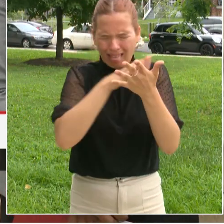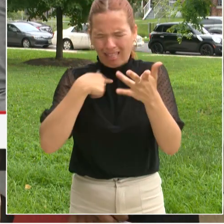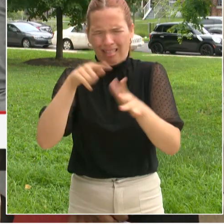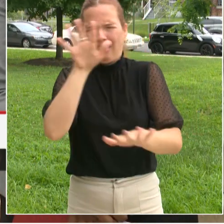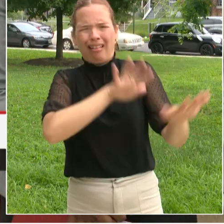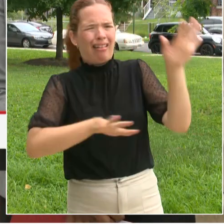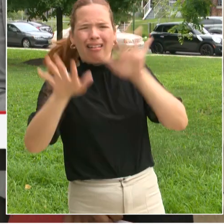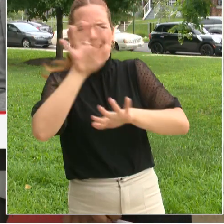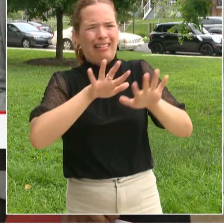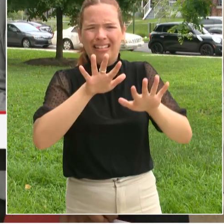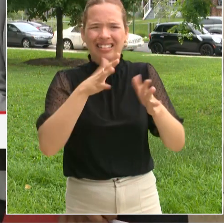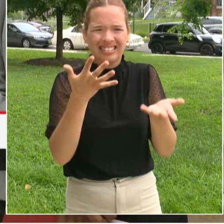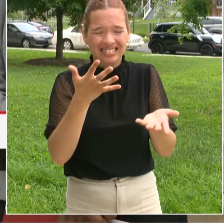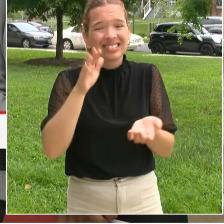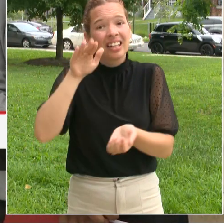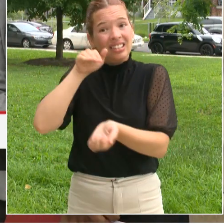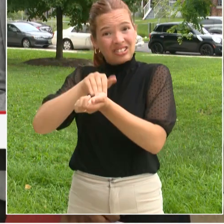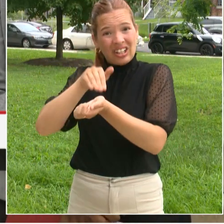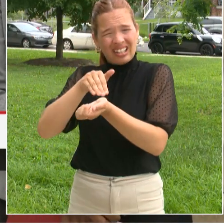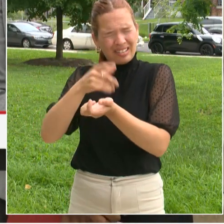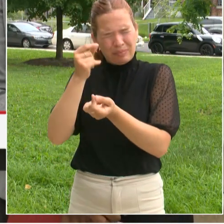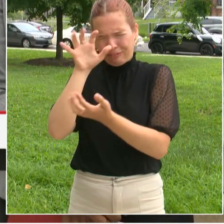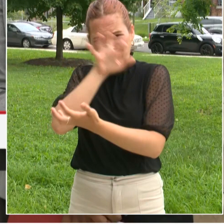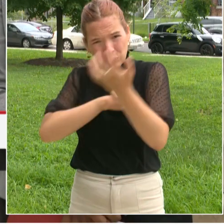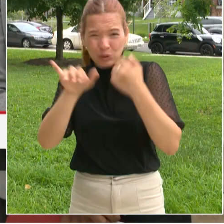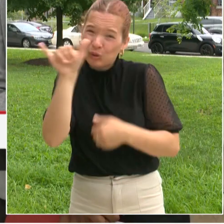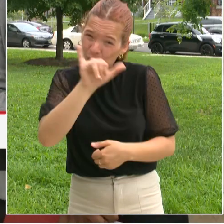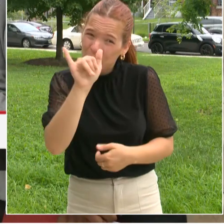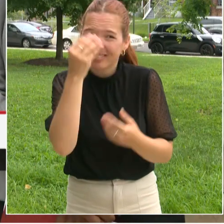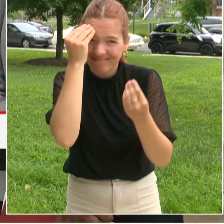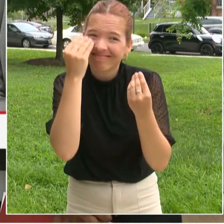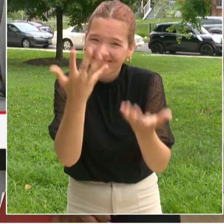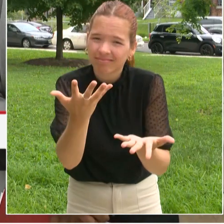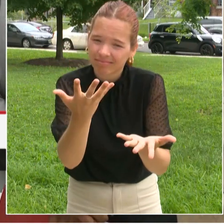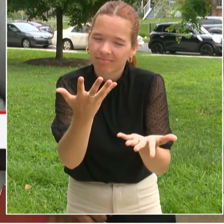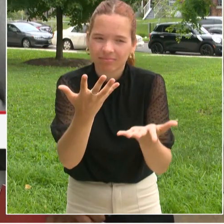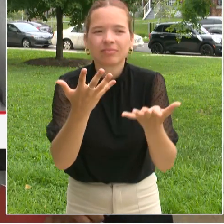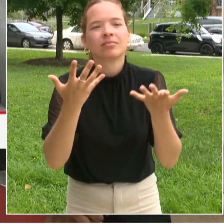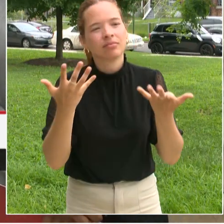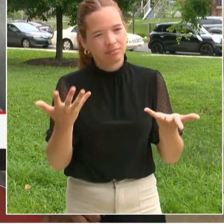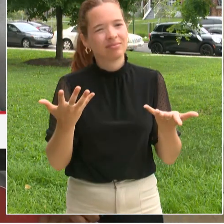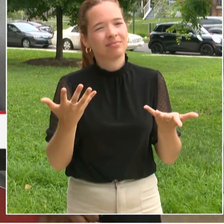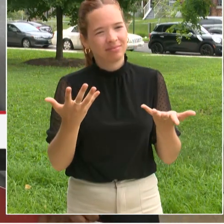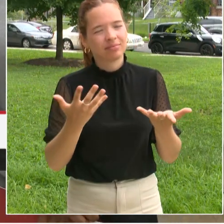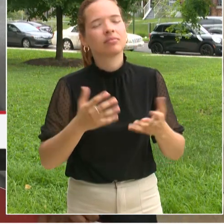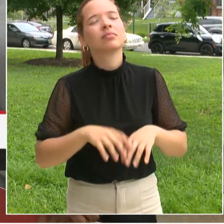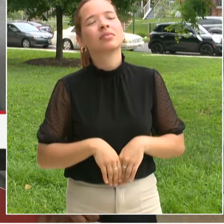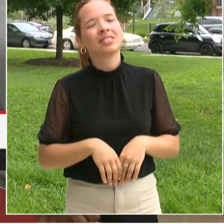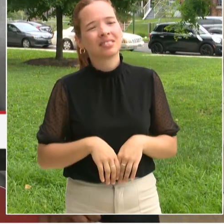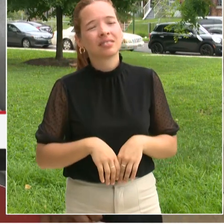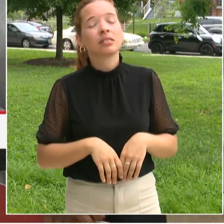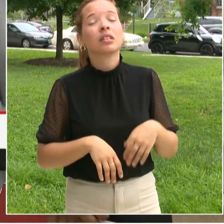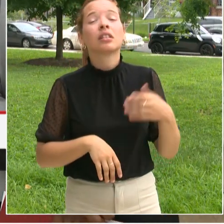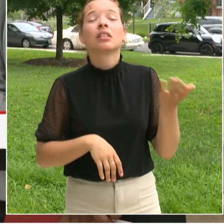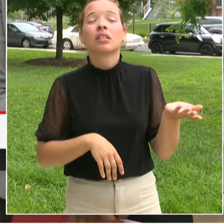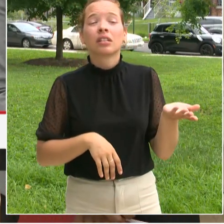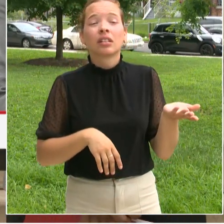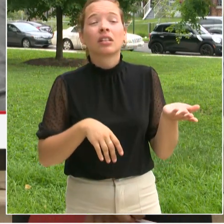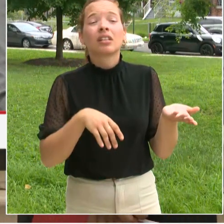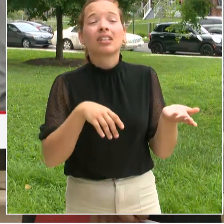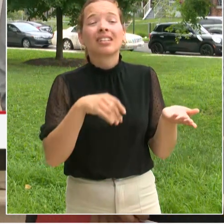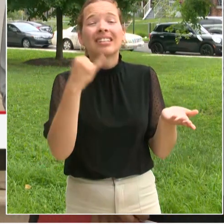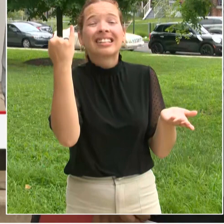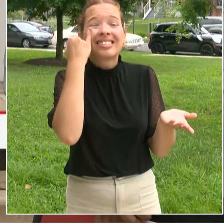would benefit from understanding that if your child has never been enrolled in DCPS or if they're new to DC